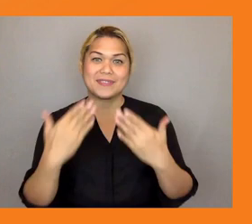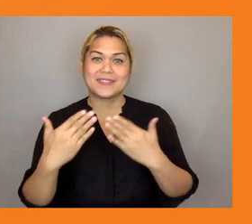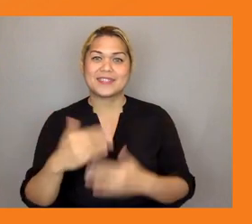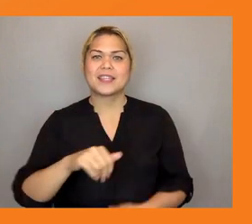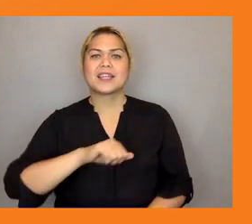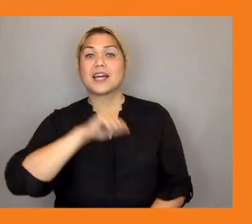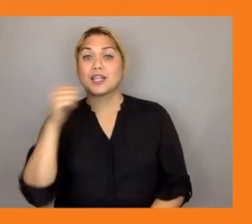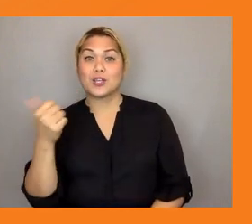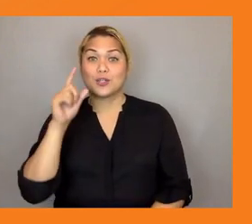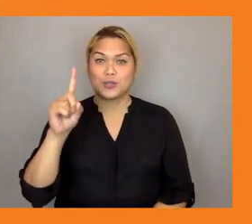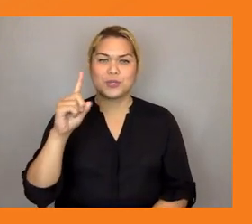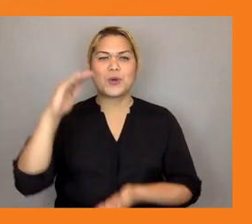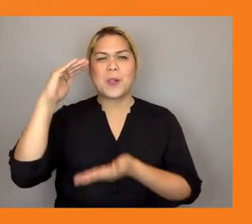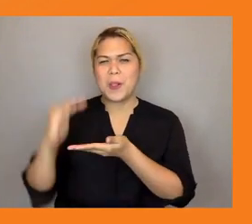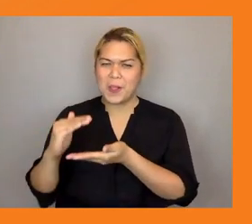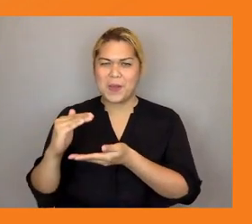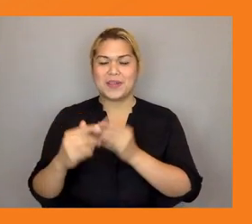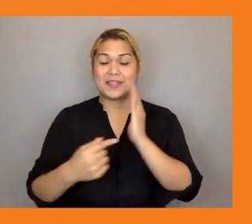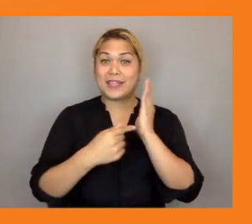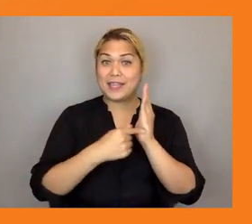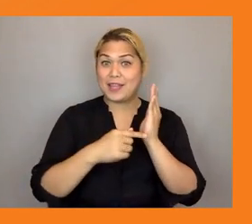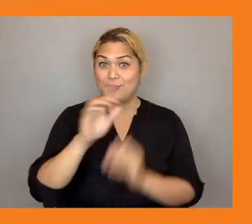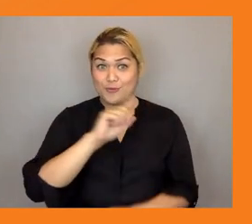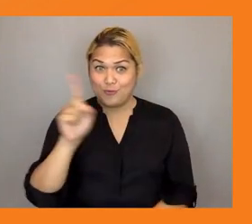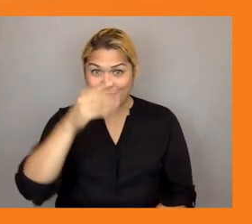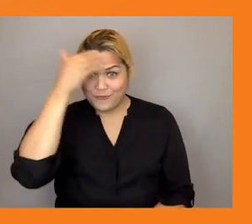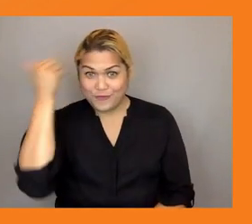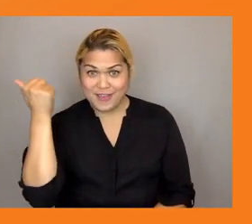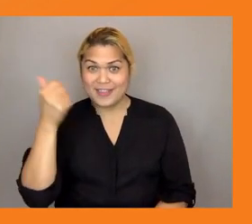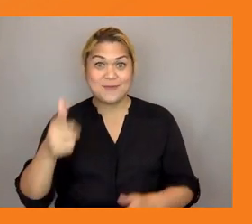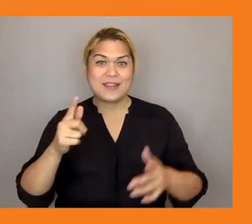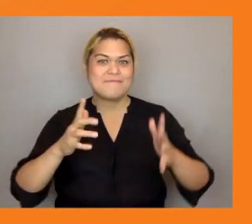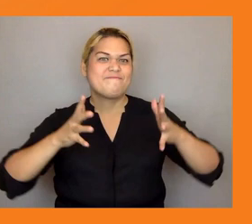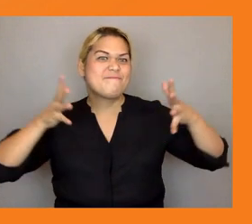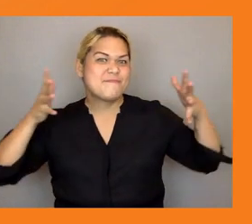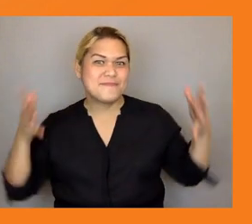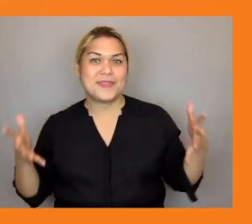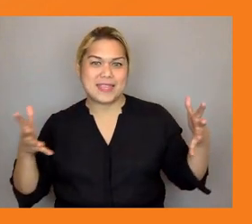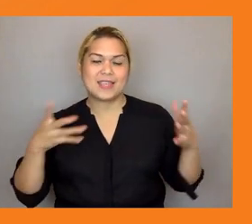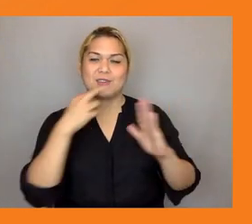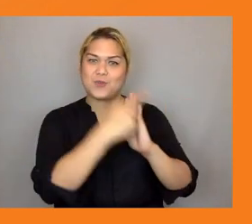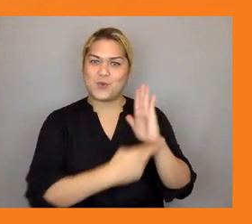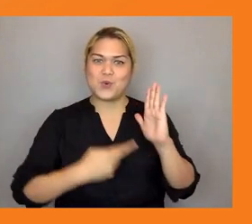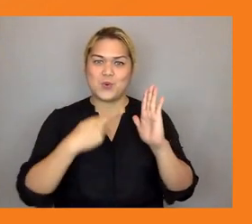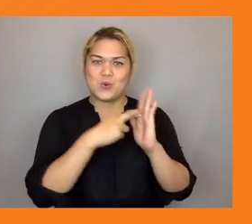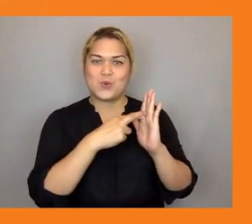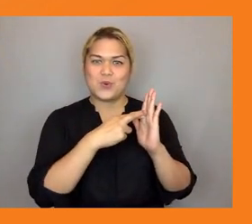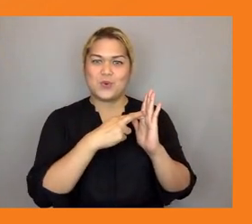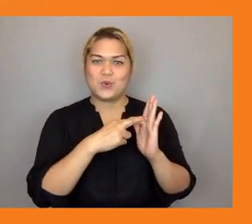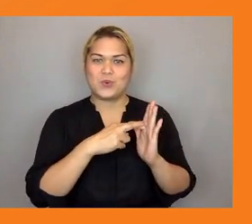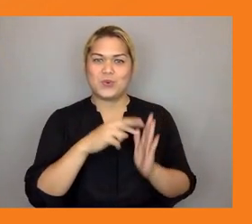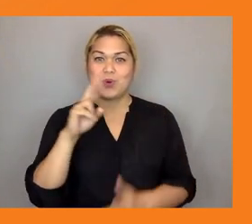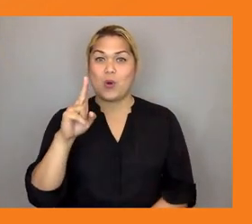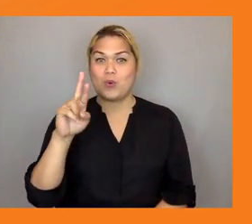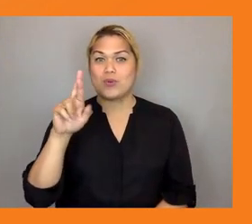of the biggest sectors um in the green economy is actually in rural um in rural spaces so thank you felix